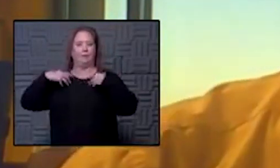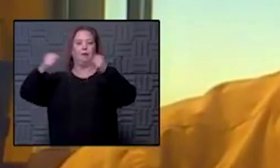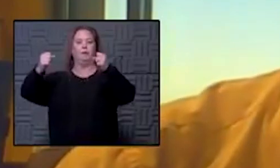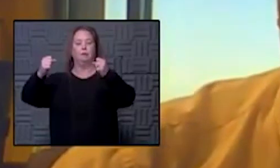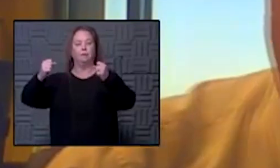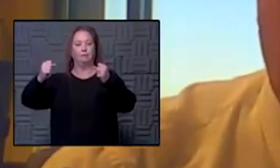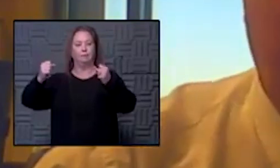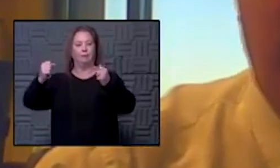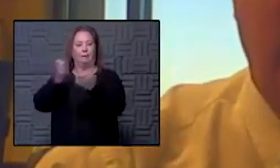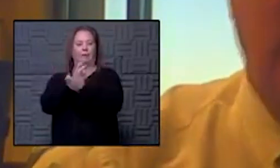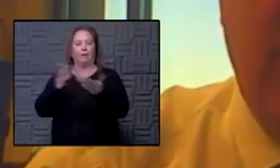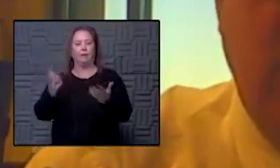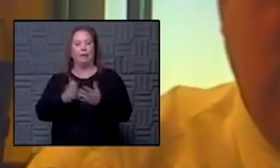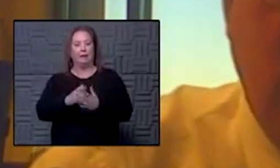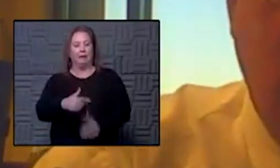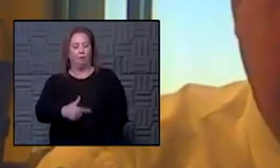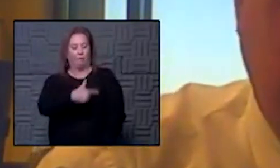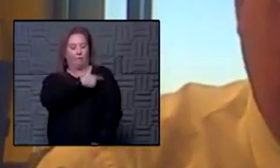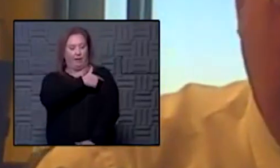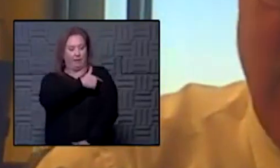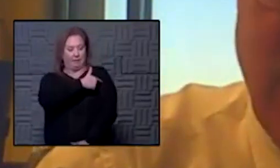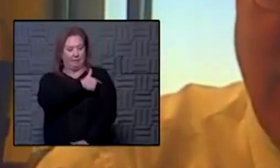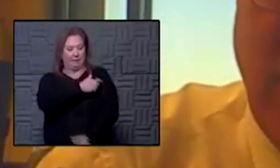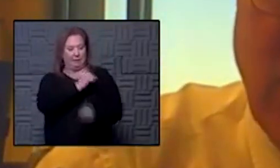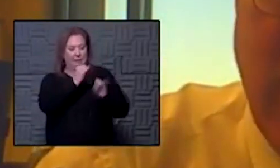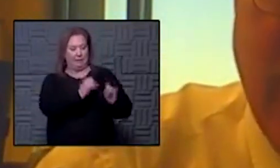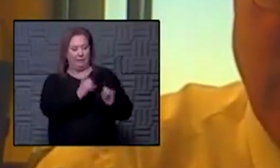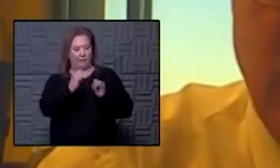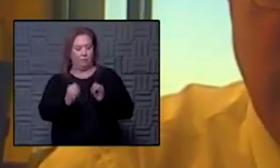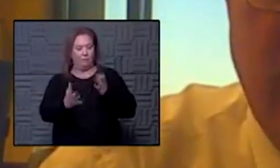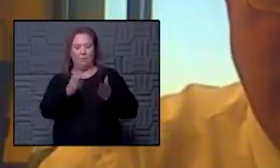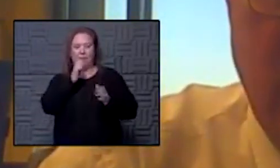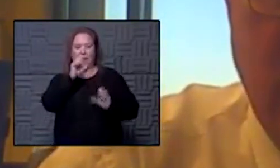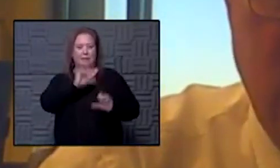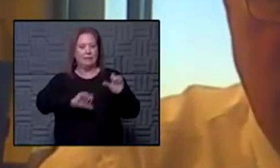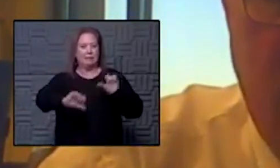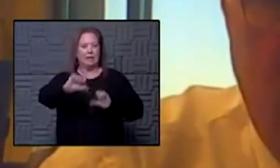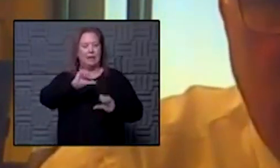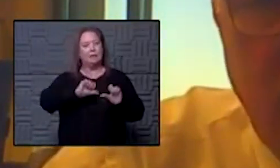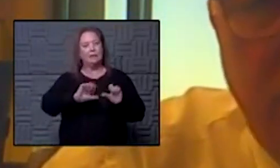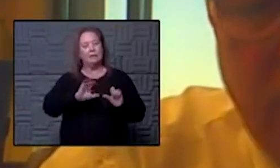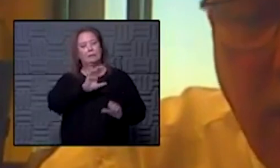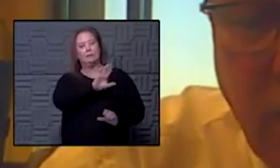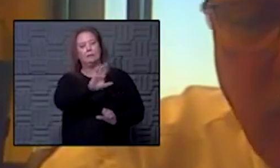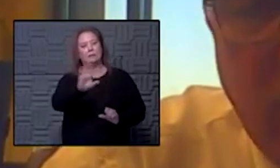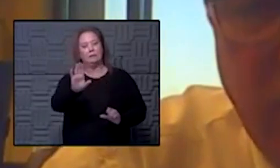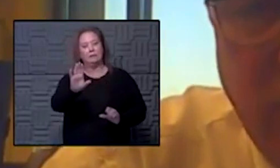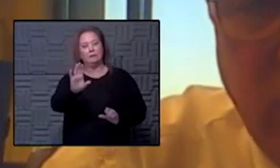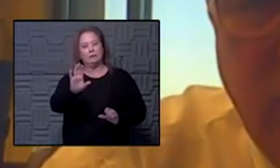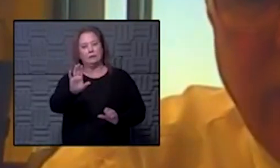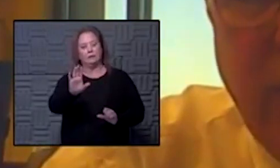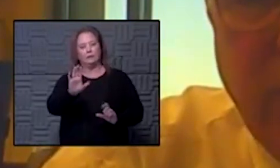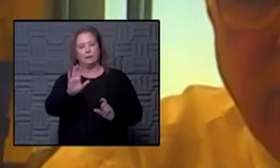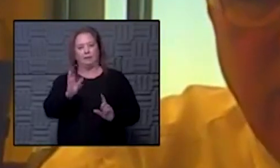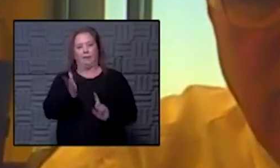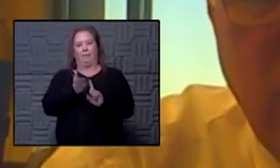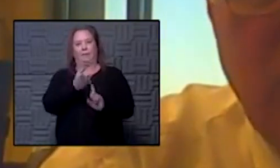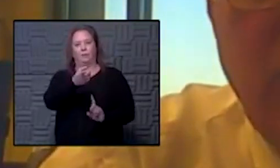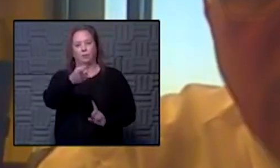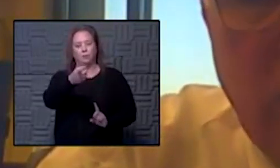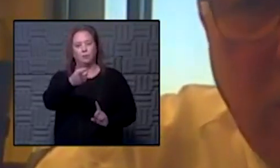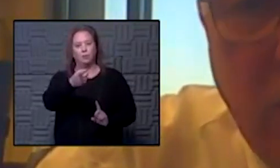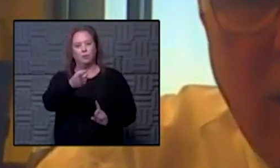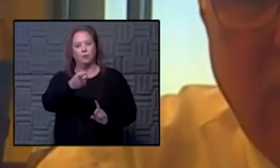if you're a vaccine hesitant individual it may not be the science that is uh is going to convince you i think it's